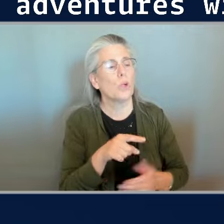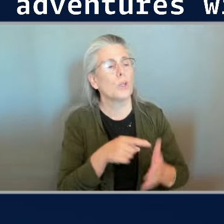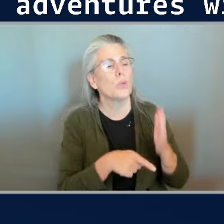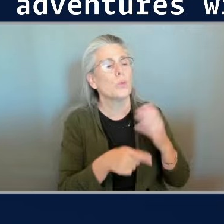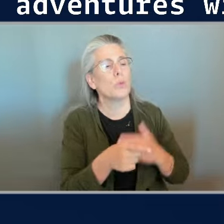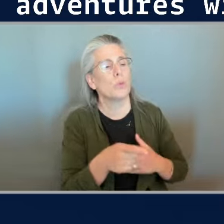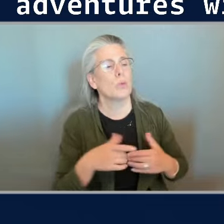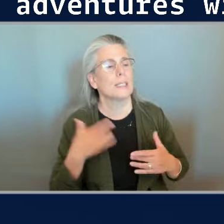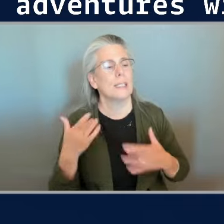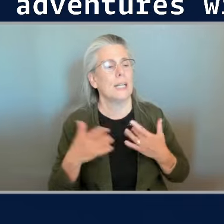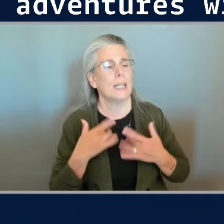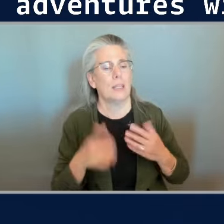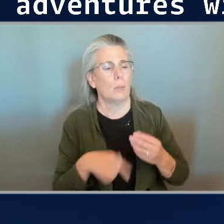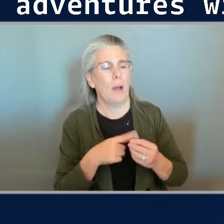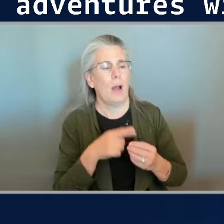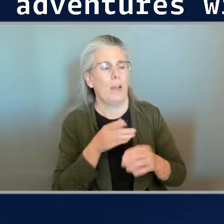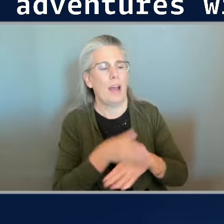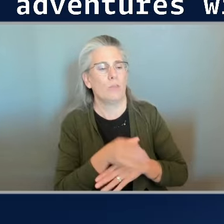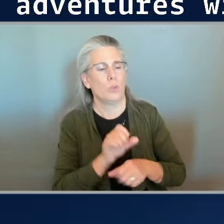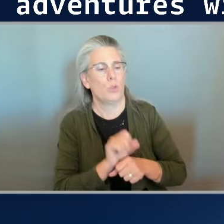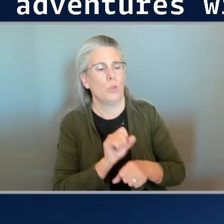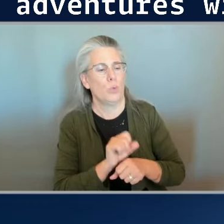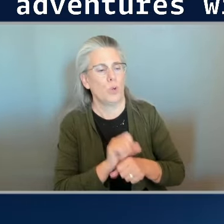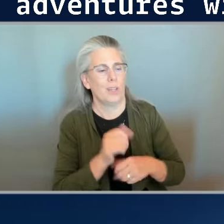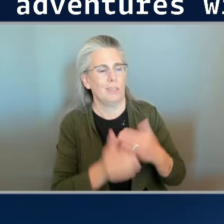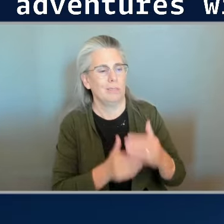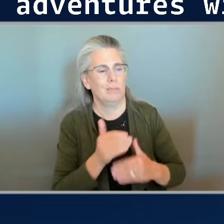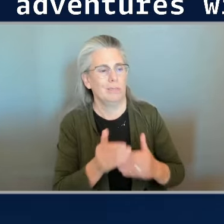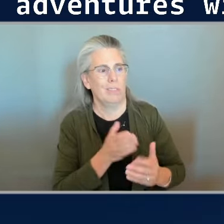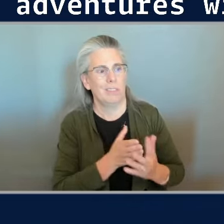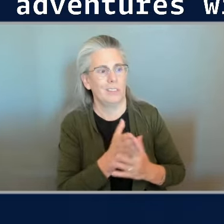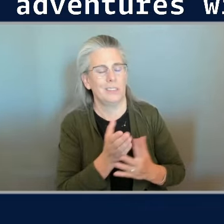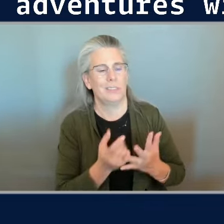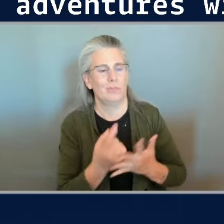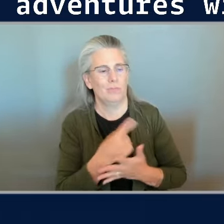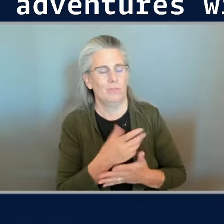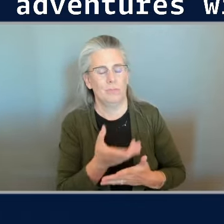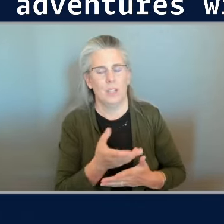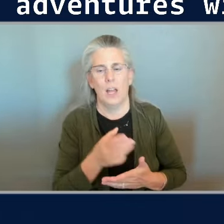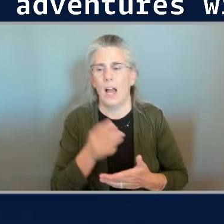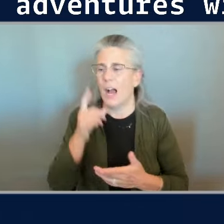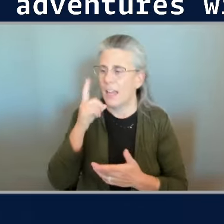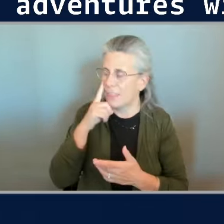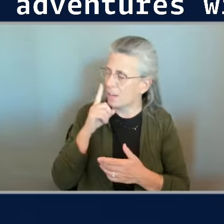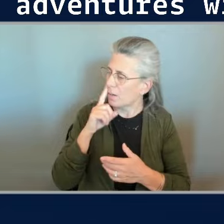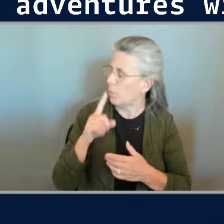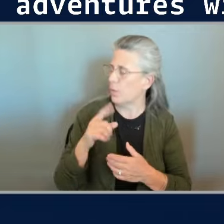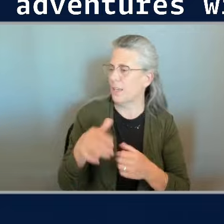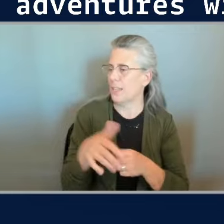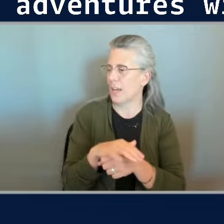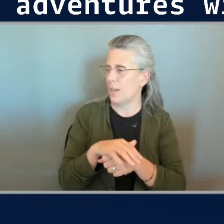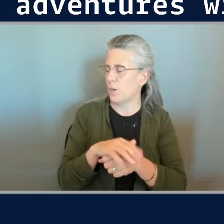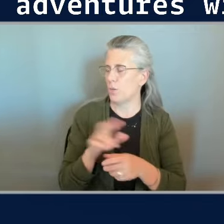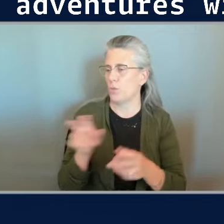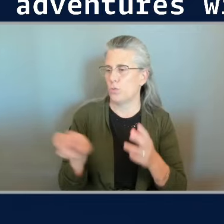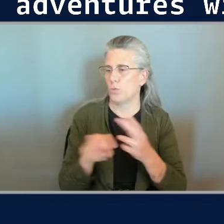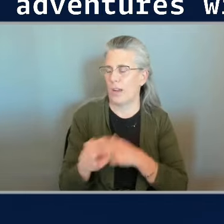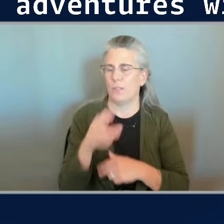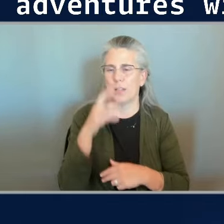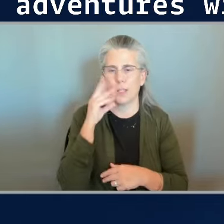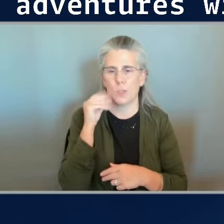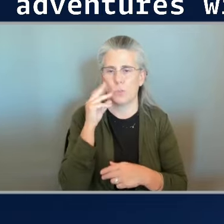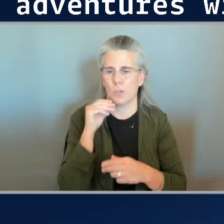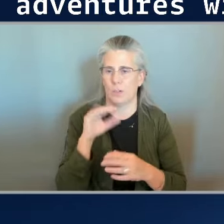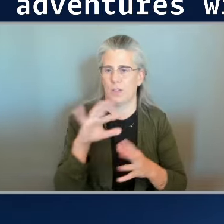this i think that bringing the entire travel experience together for consumers is a problem that has not been solved yeah